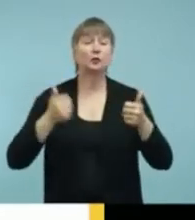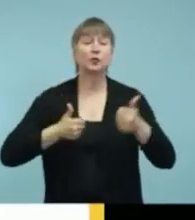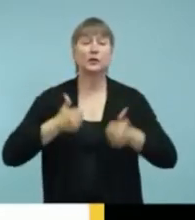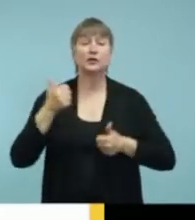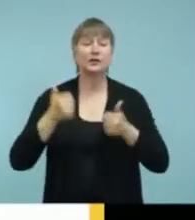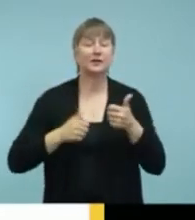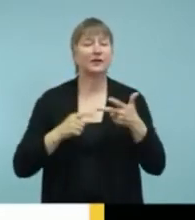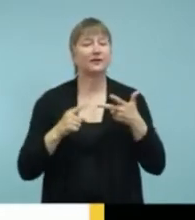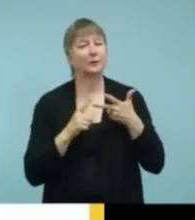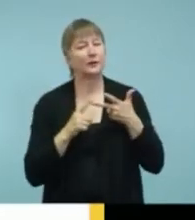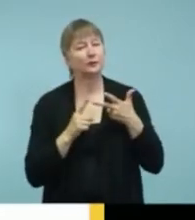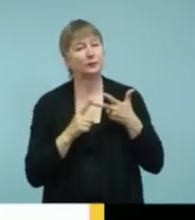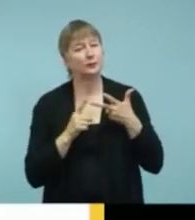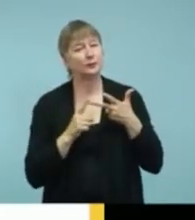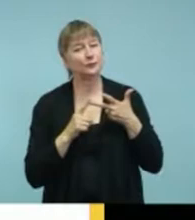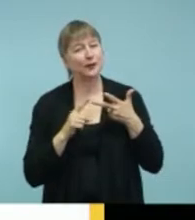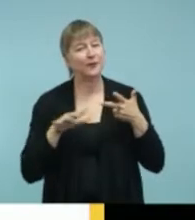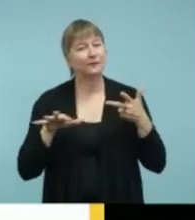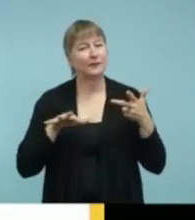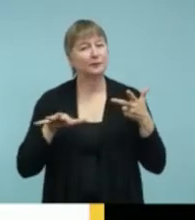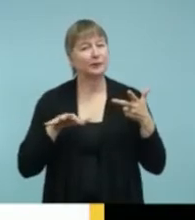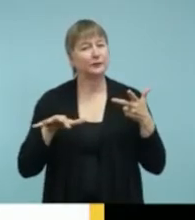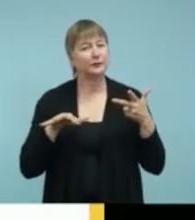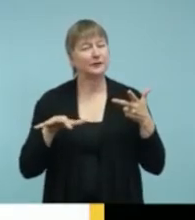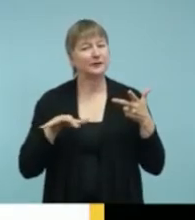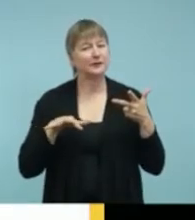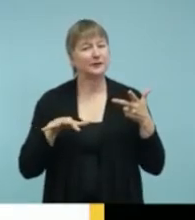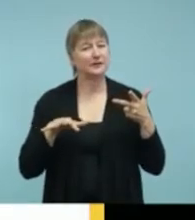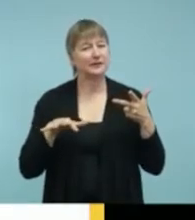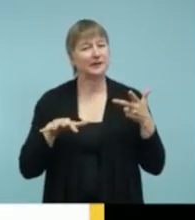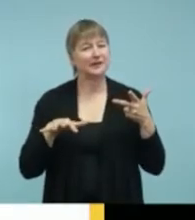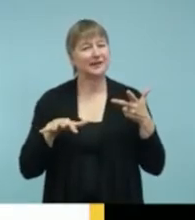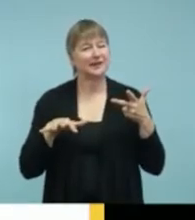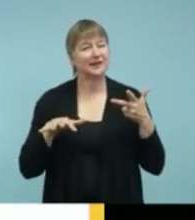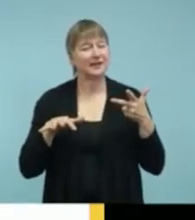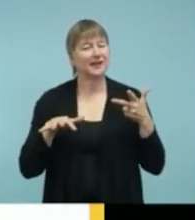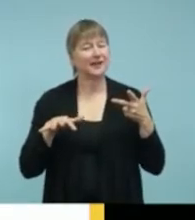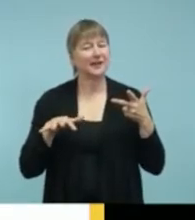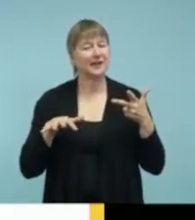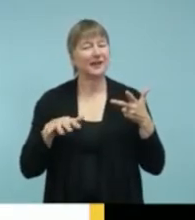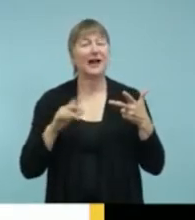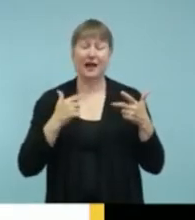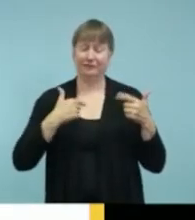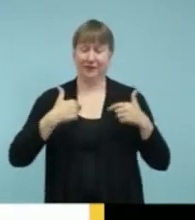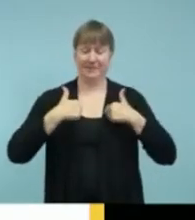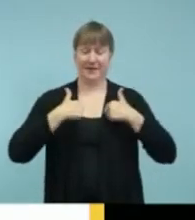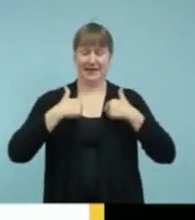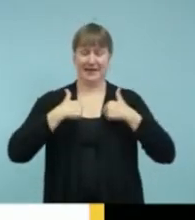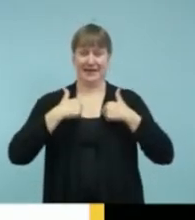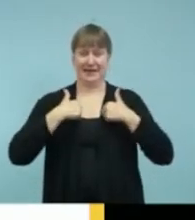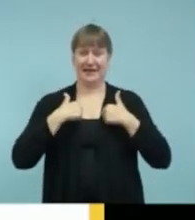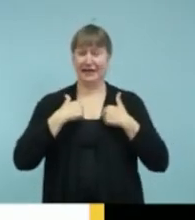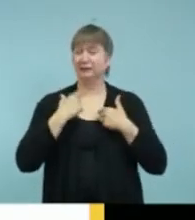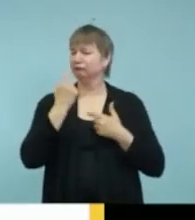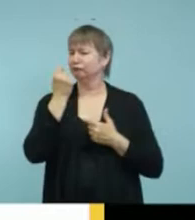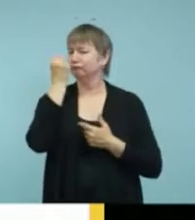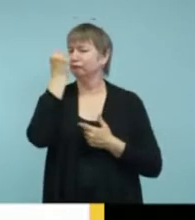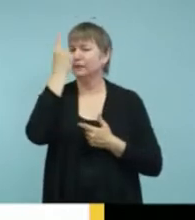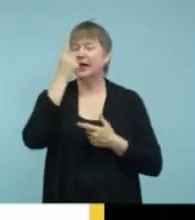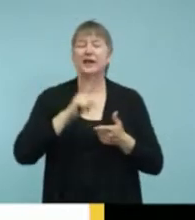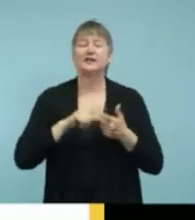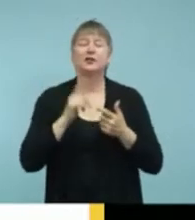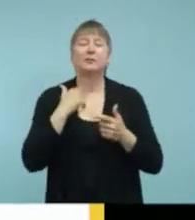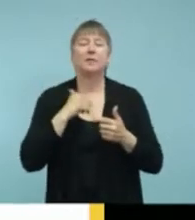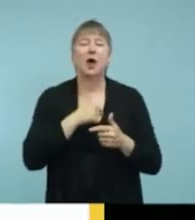Vibration. Okay, so I mean, and that makes total sense to me, I'll be in a hotel. And if there's a